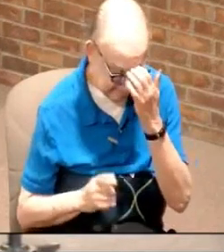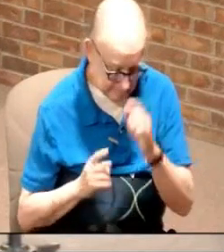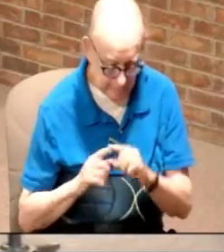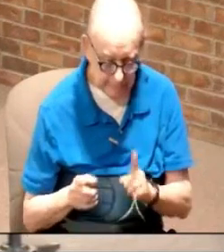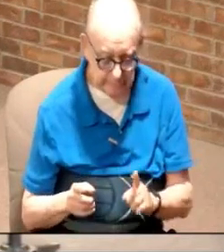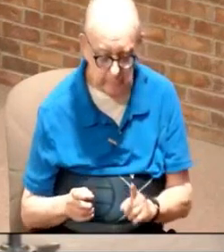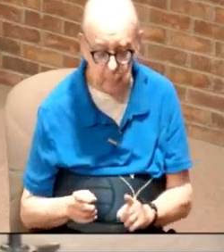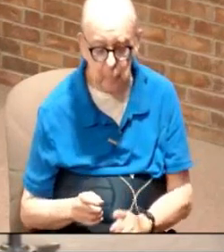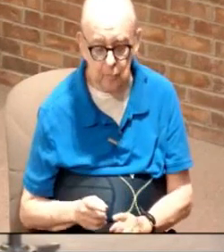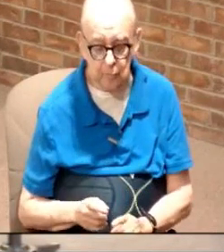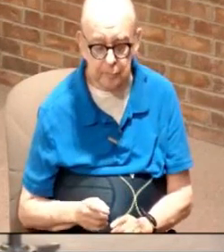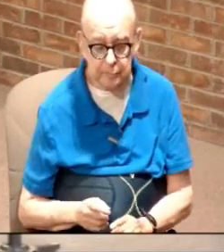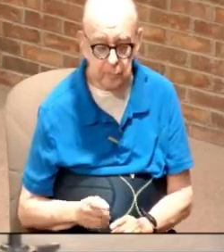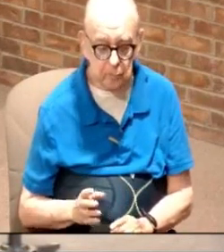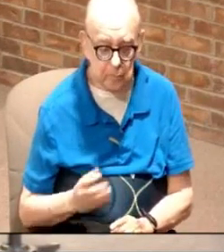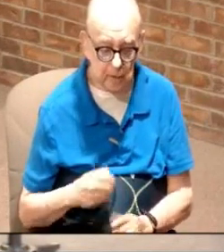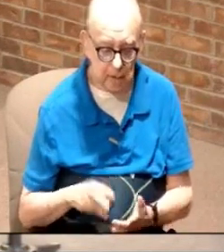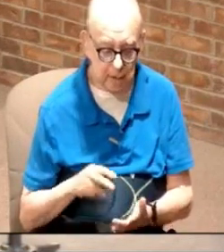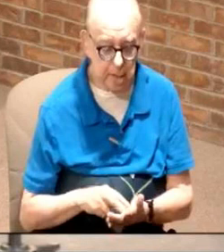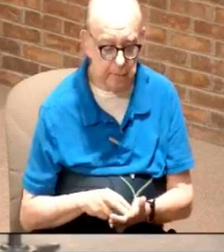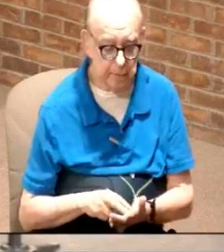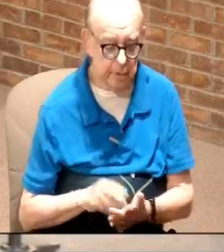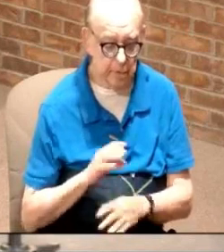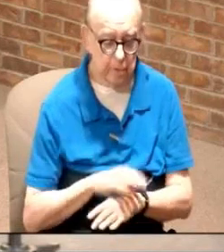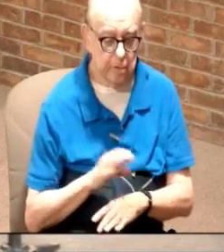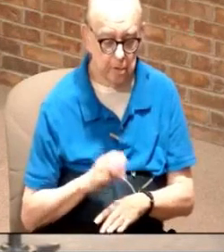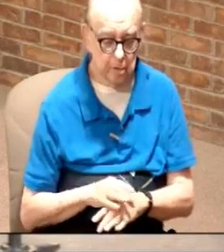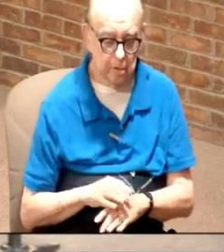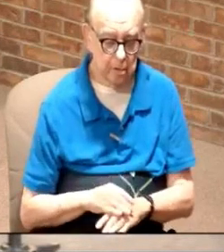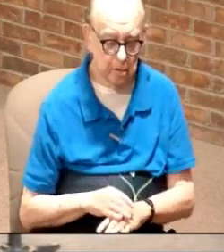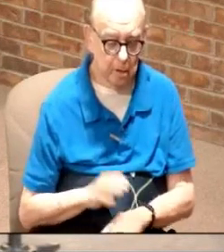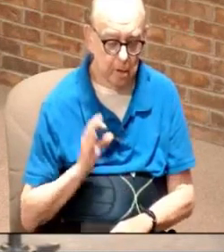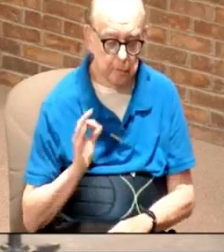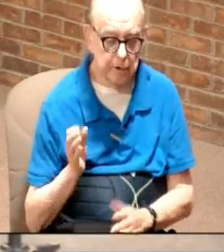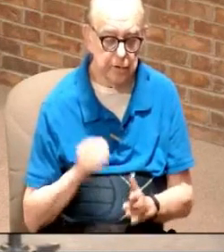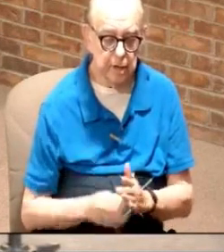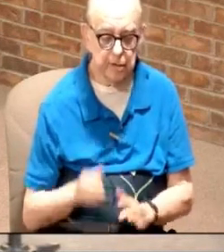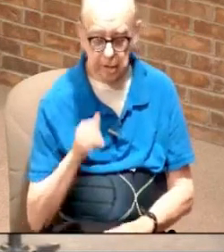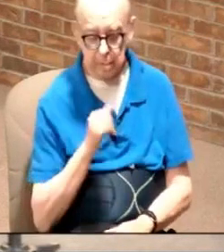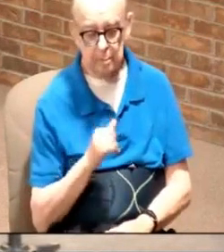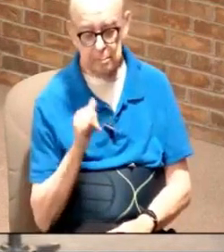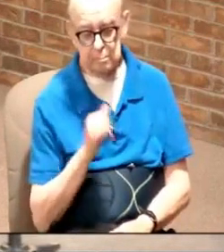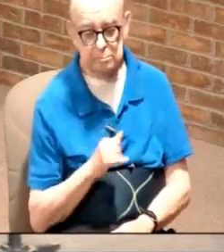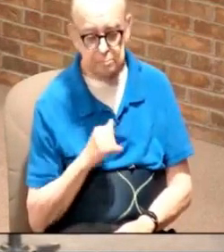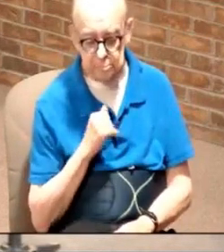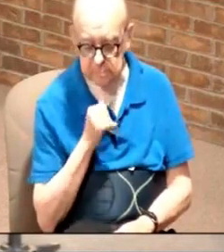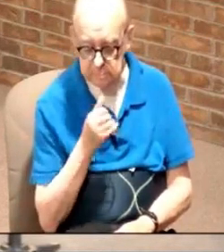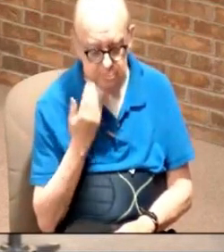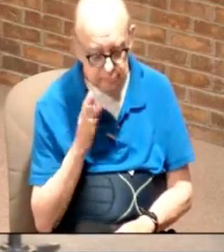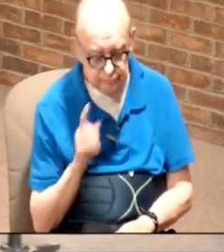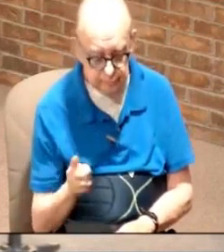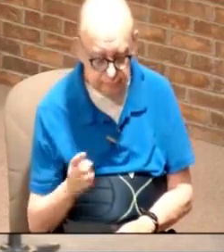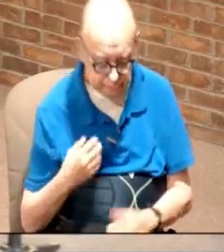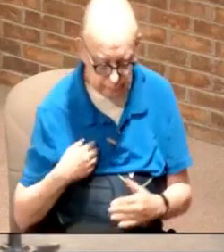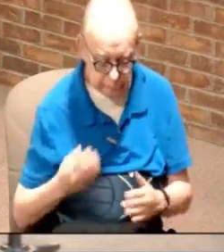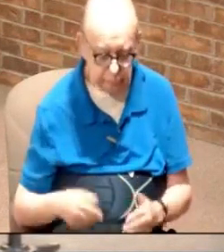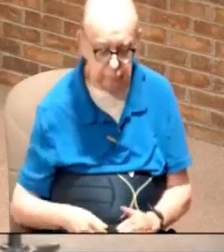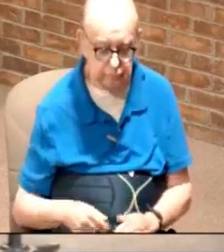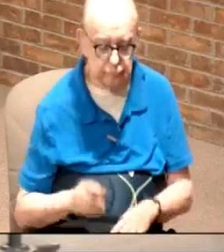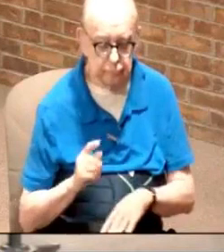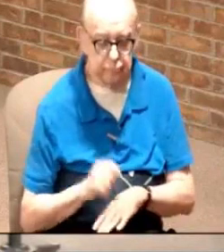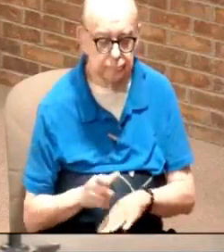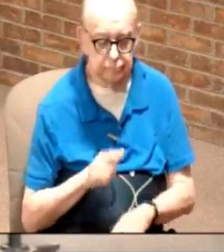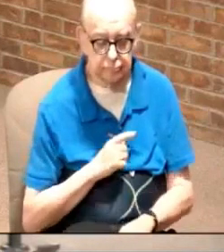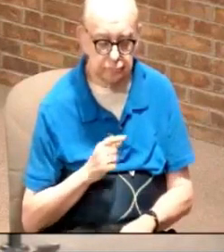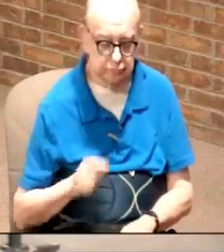But they would you know get up in the pulpit and preach about alcoholism. and saying don't you know that your body is the temple